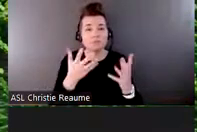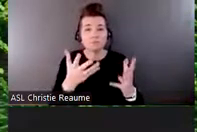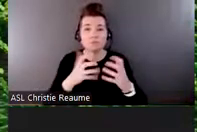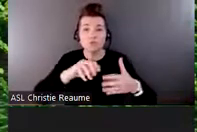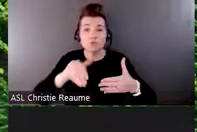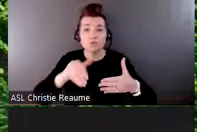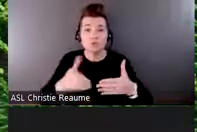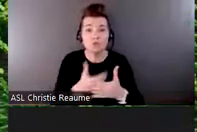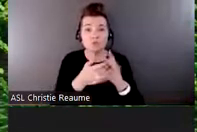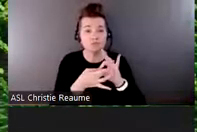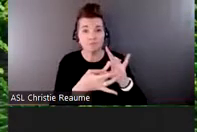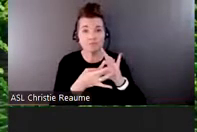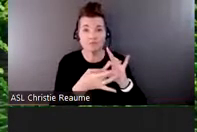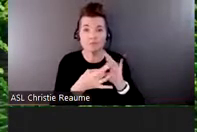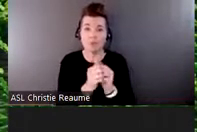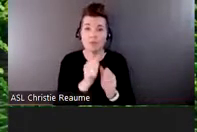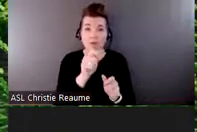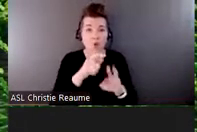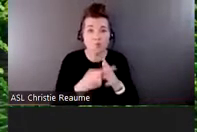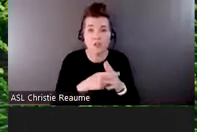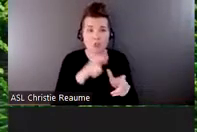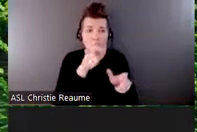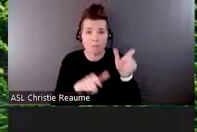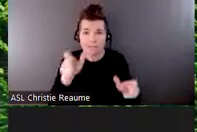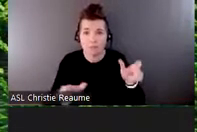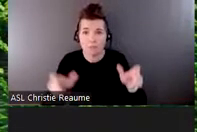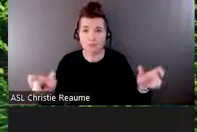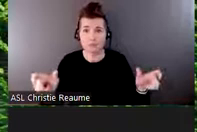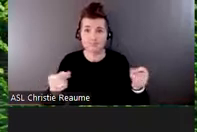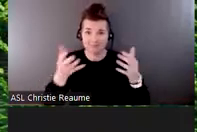land, one that is based in honour and deep respect.